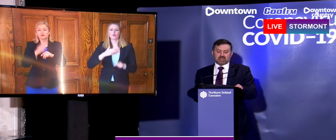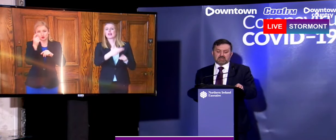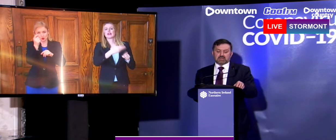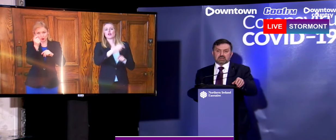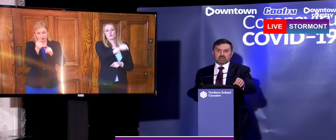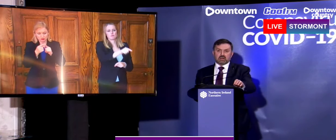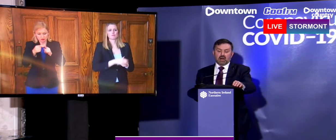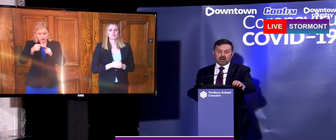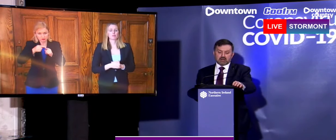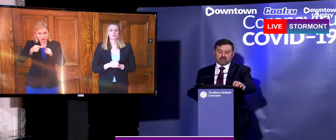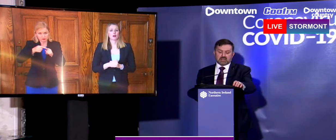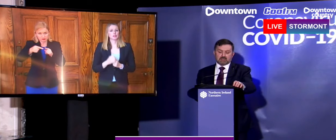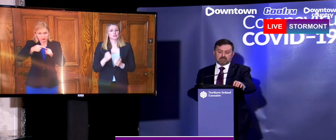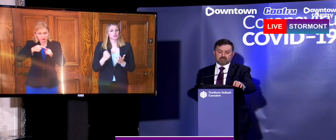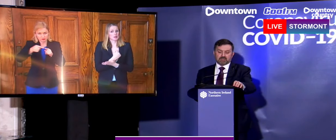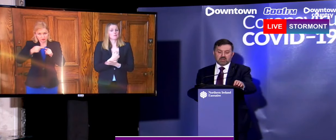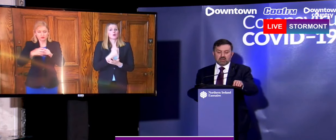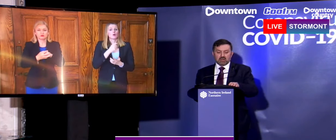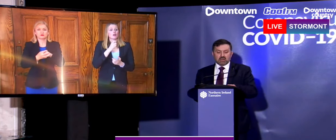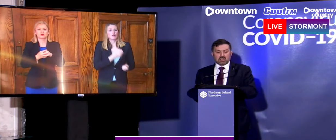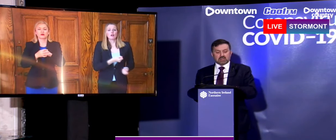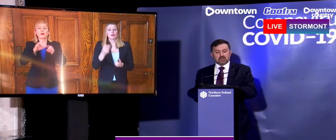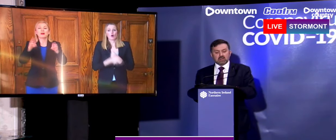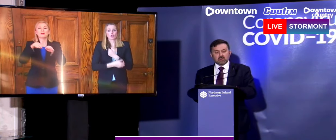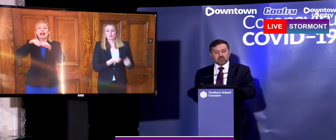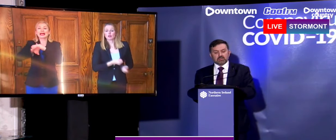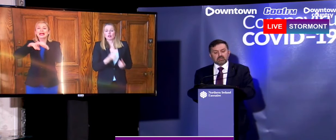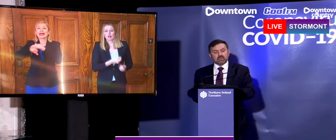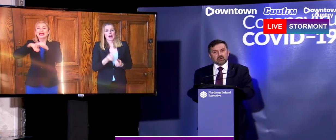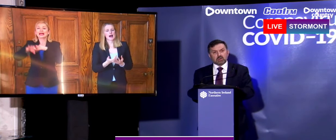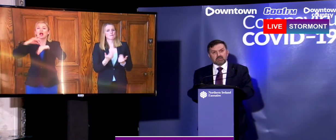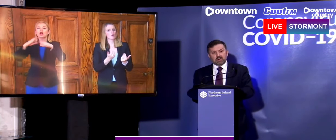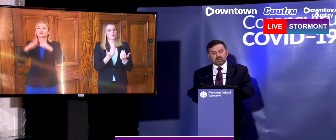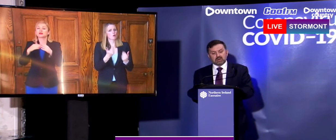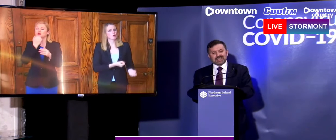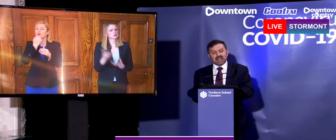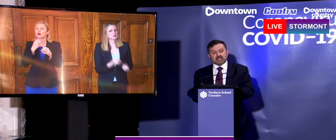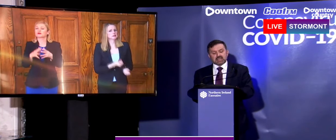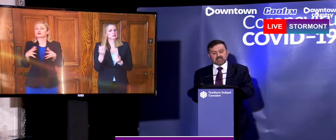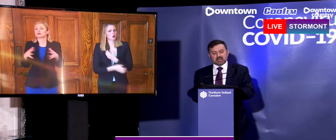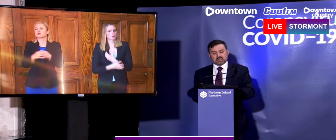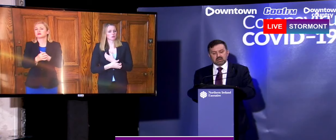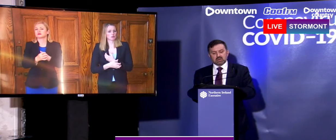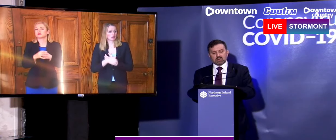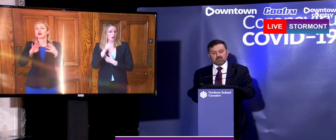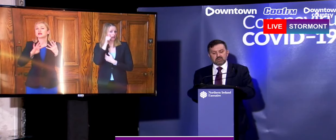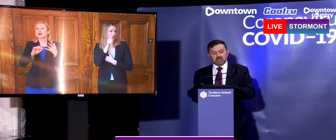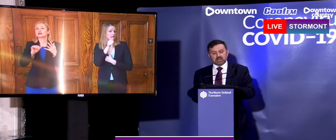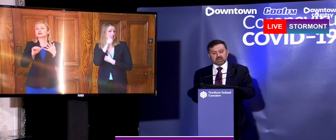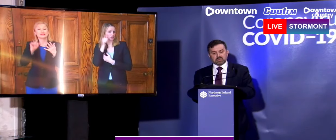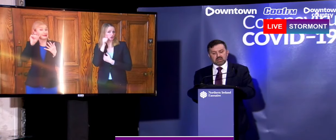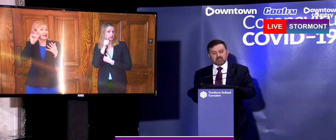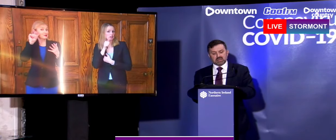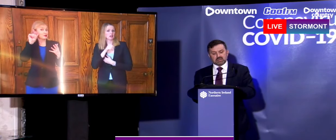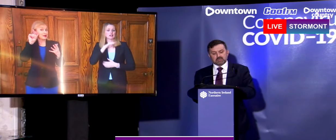number of admissions are increasing. Yesterday alone there were further 96 COVID